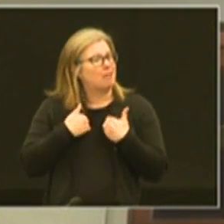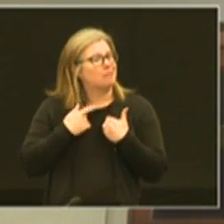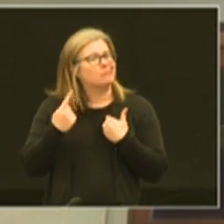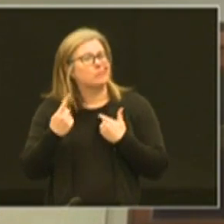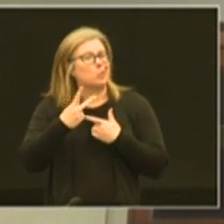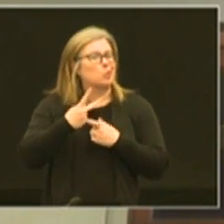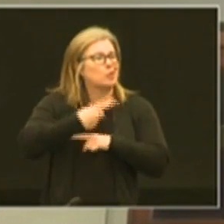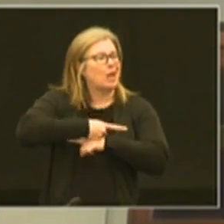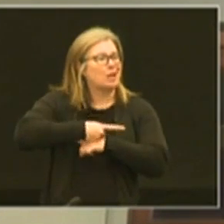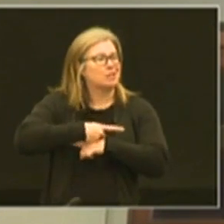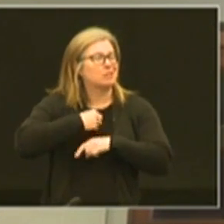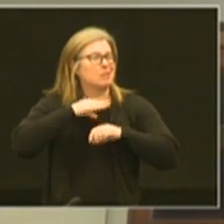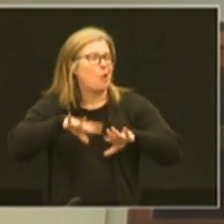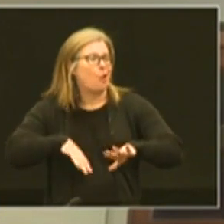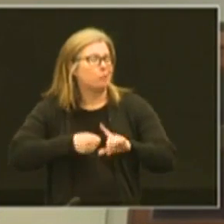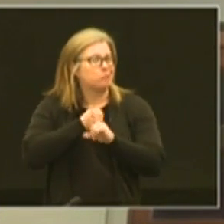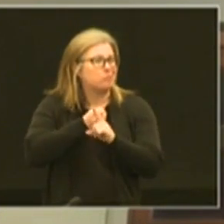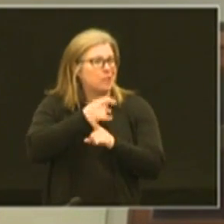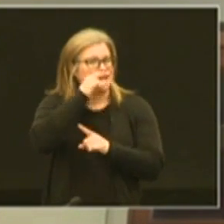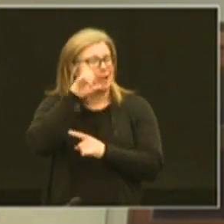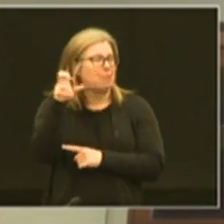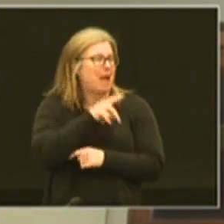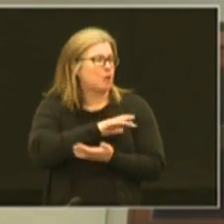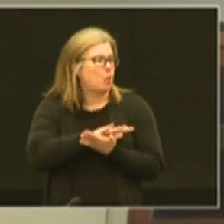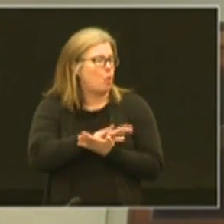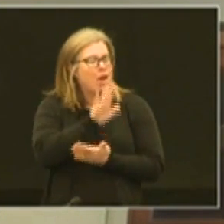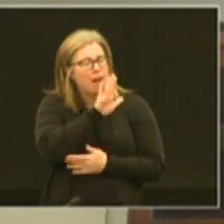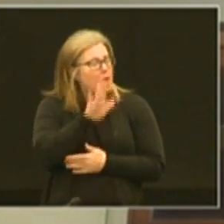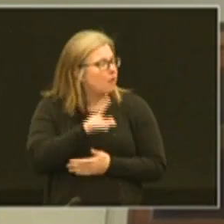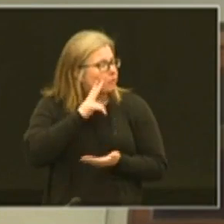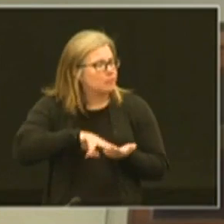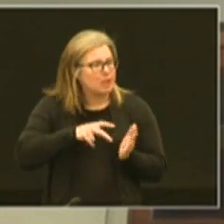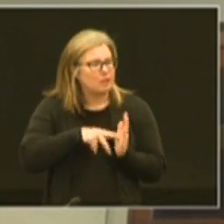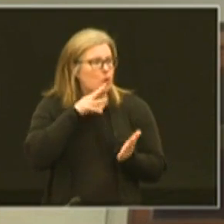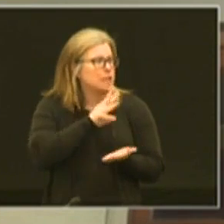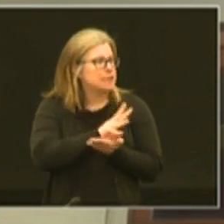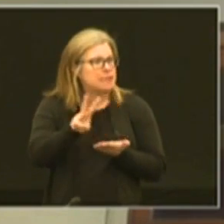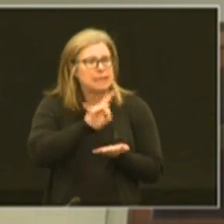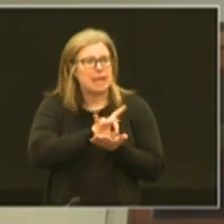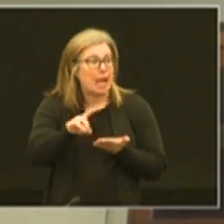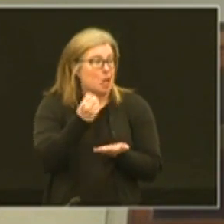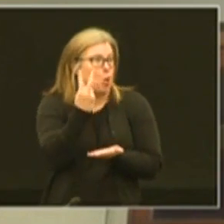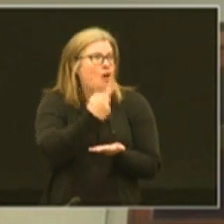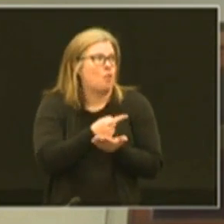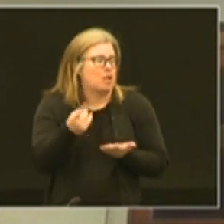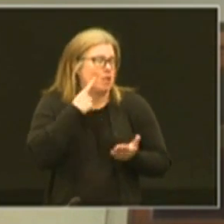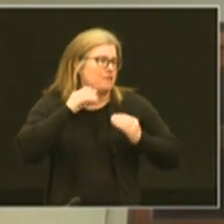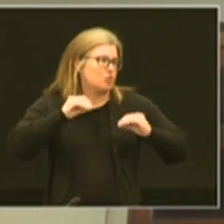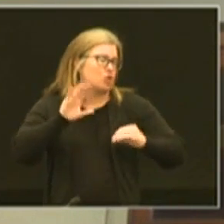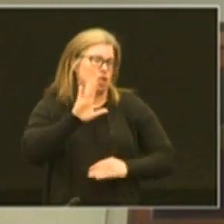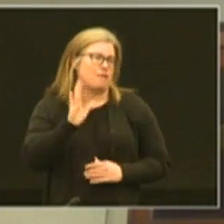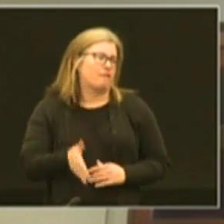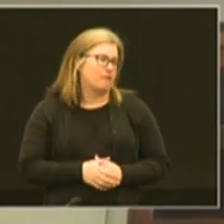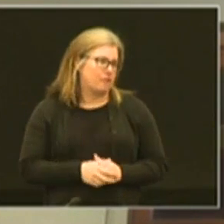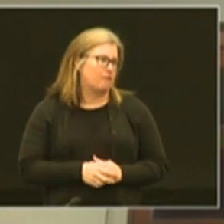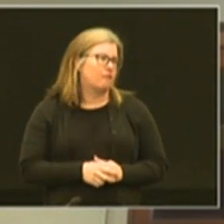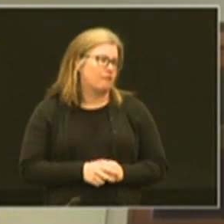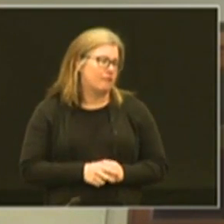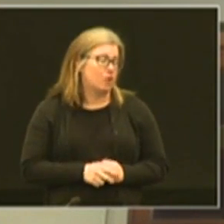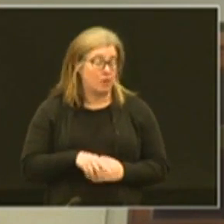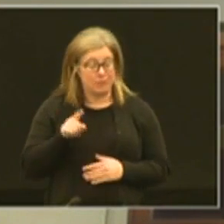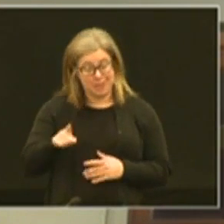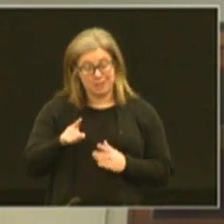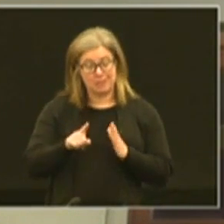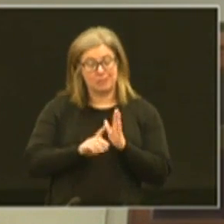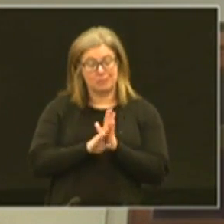couple of days of inclement weather and then kids would come back to school. It was never meant for six, eight, twelve weeks of instruction. But as this